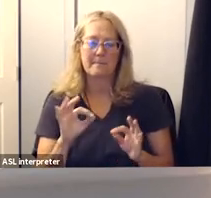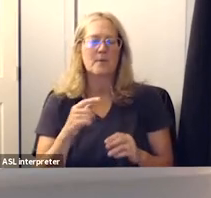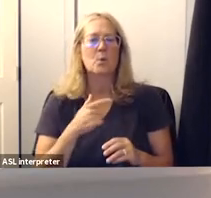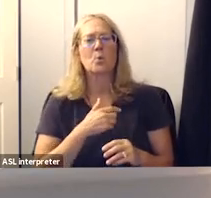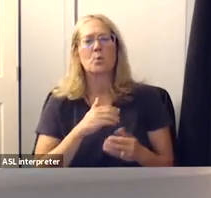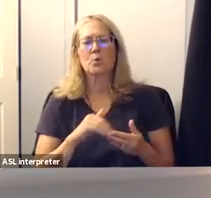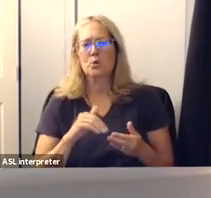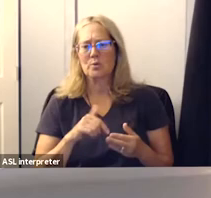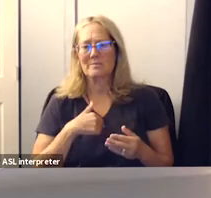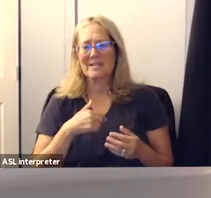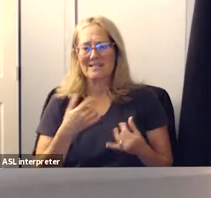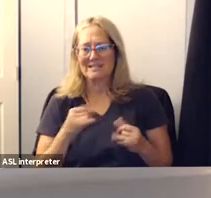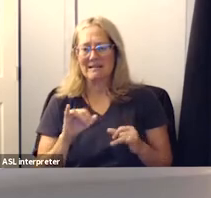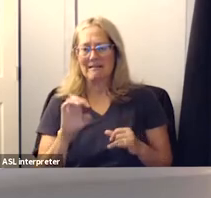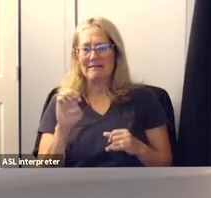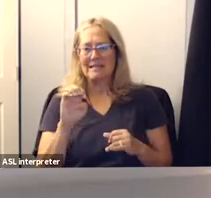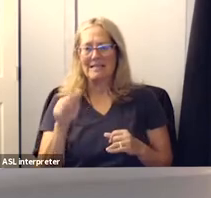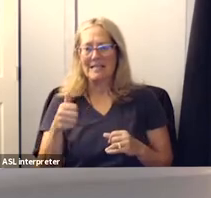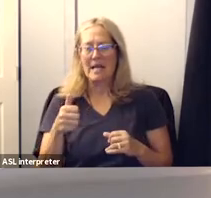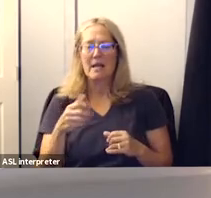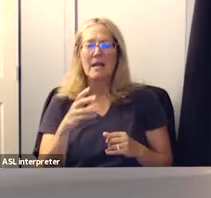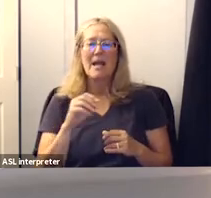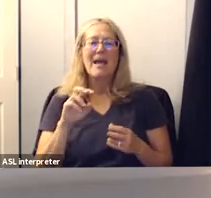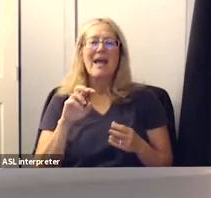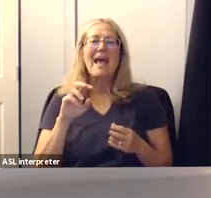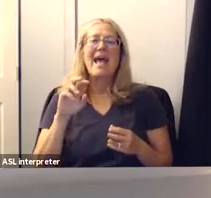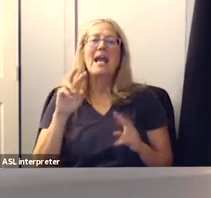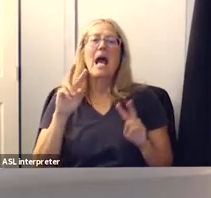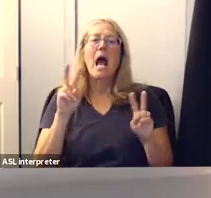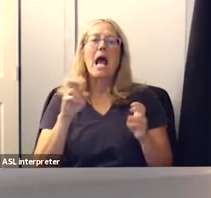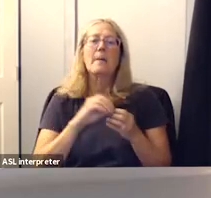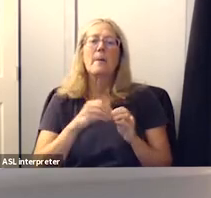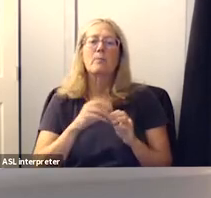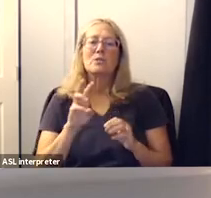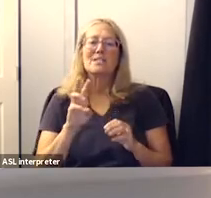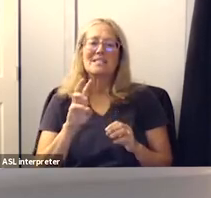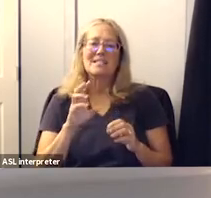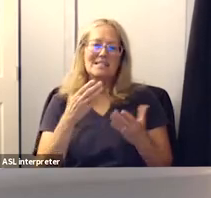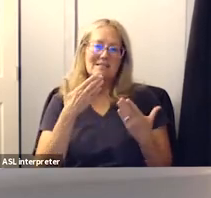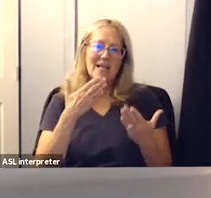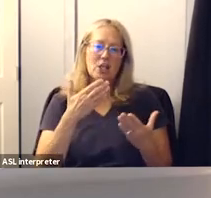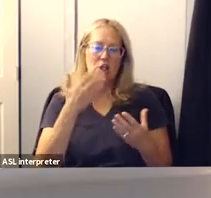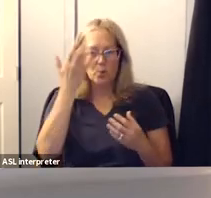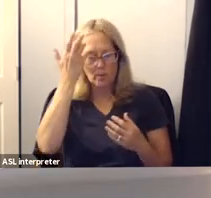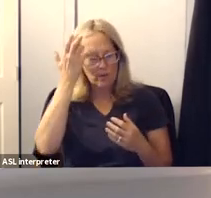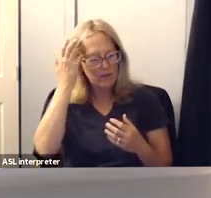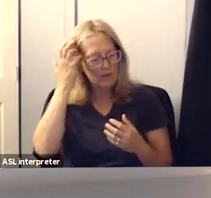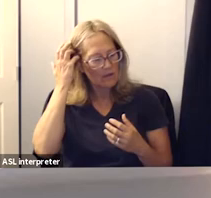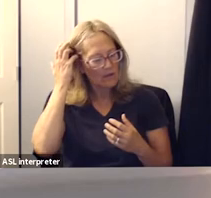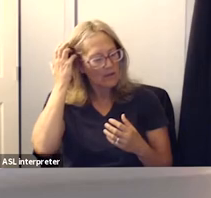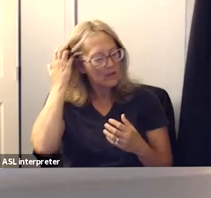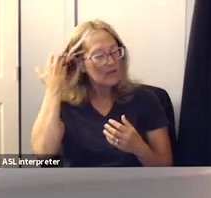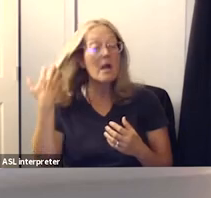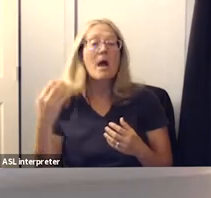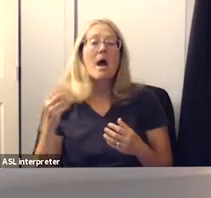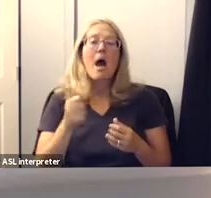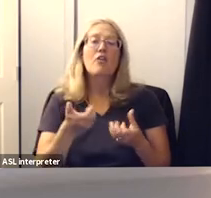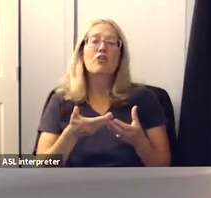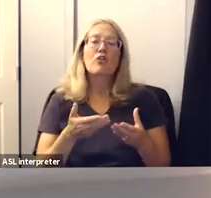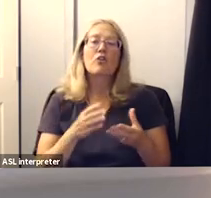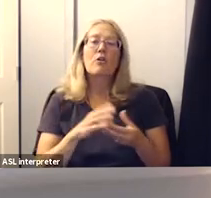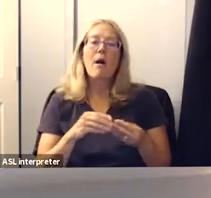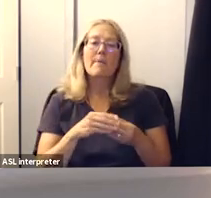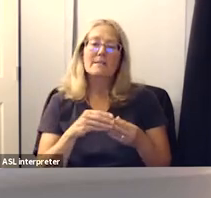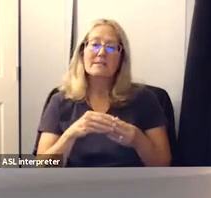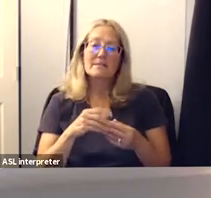it's still e10 okay yes and it's item number six of that oh yes thank you so much any other comments or questions from